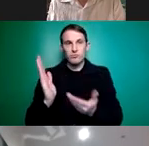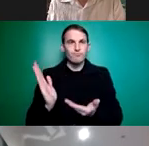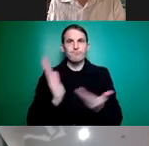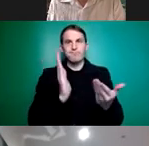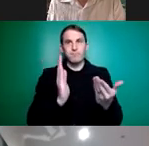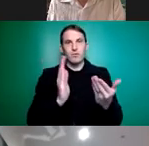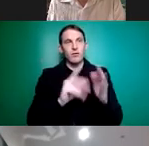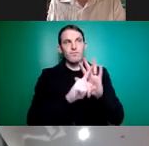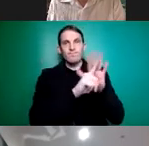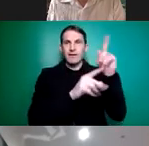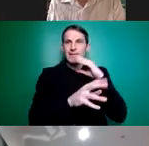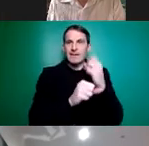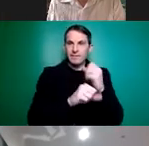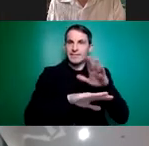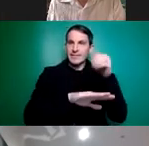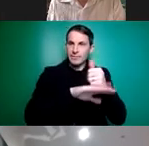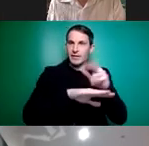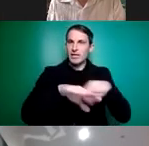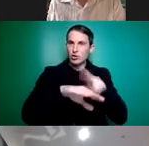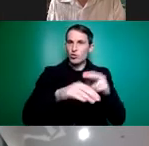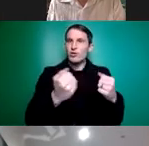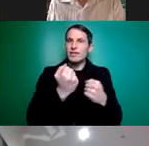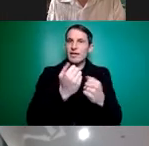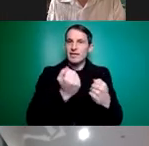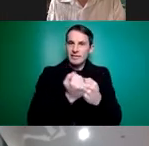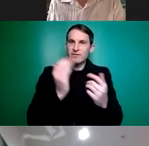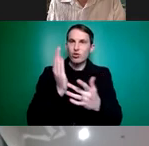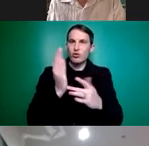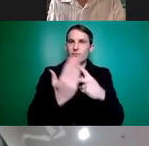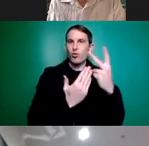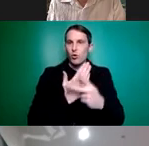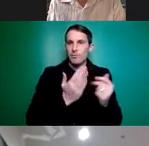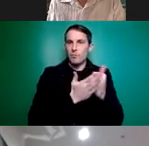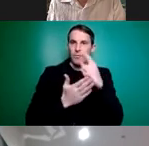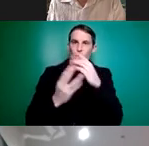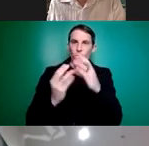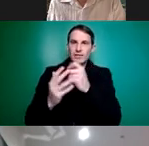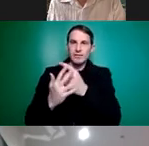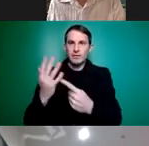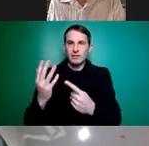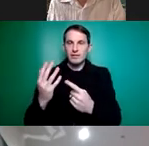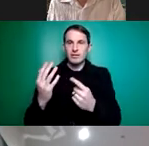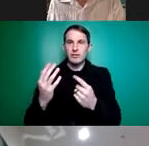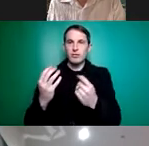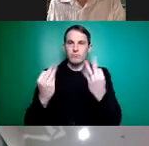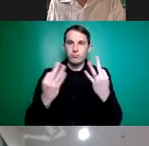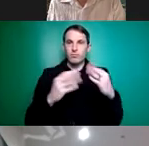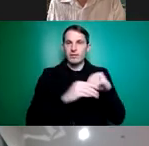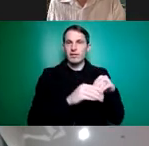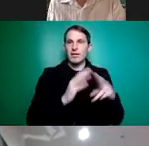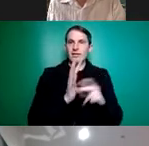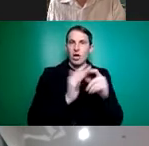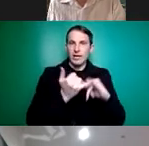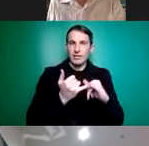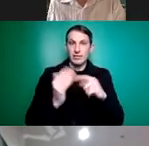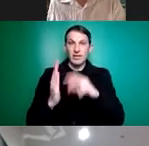national assistive technology program to support people with disability who are excluded from the NDIS. We'll be presenting this e-petition